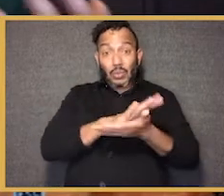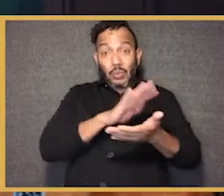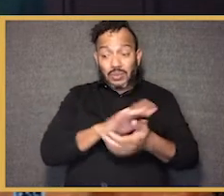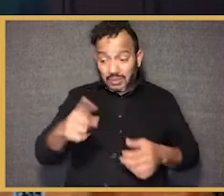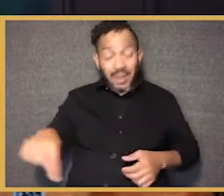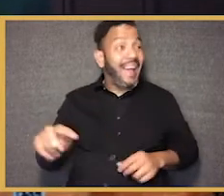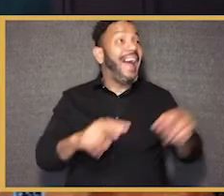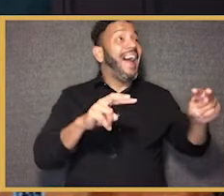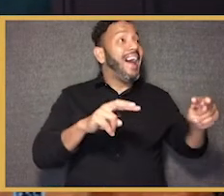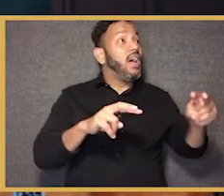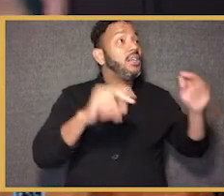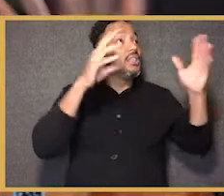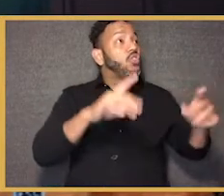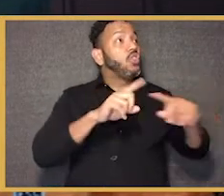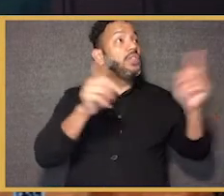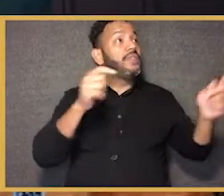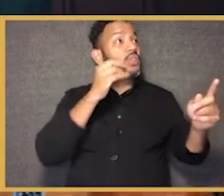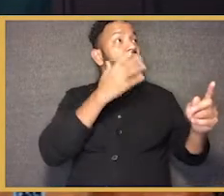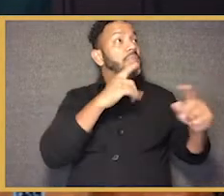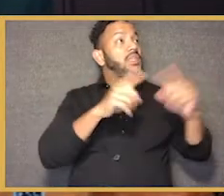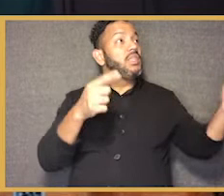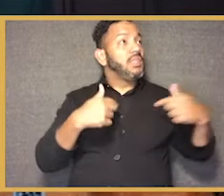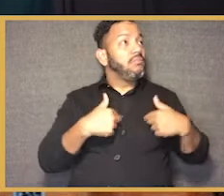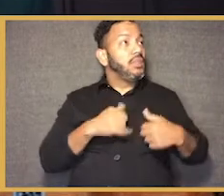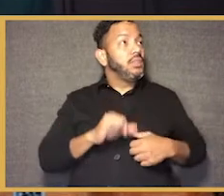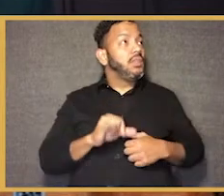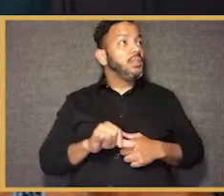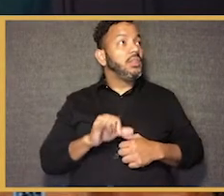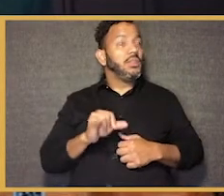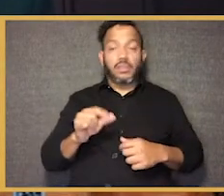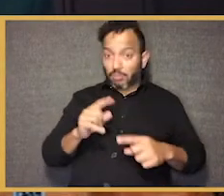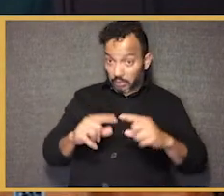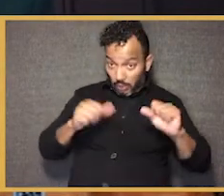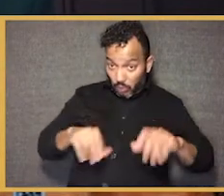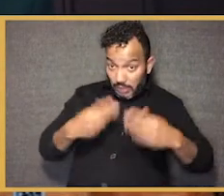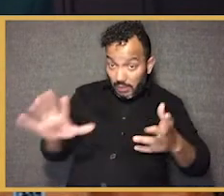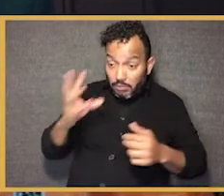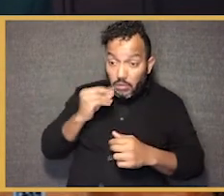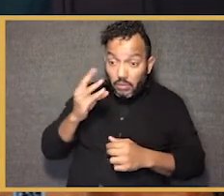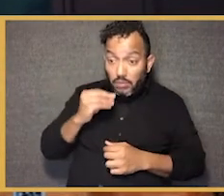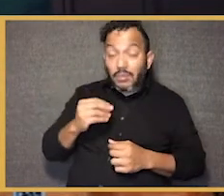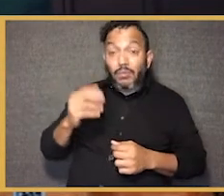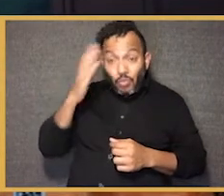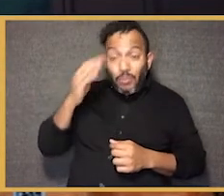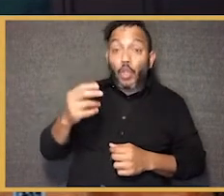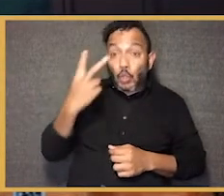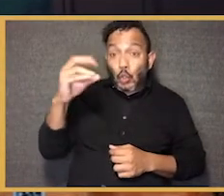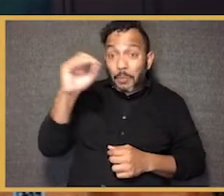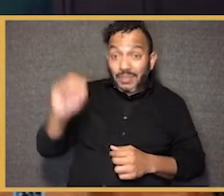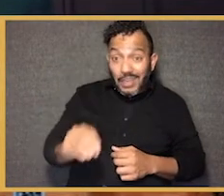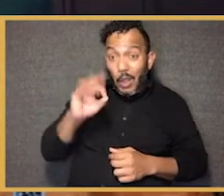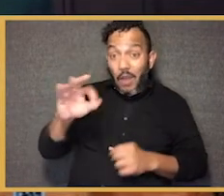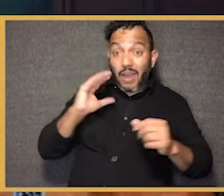don't ever get to see themselves reflected, and we know that's a problem. The majority of our kids are kids of color. Only 18% of our teachers are teachers of color. Only 2